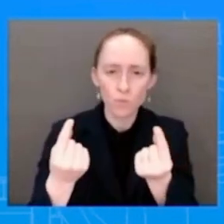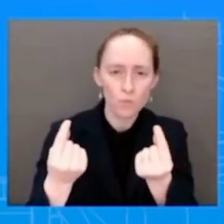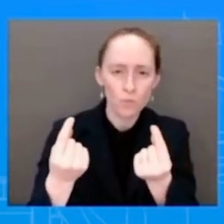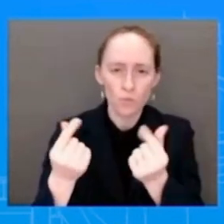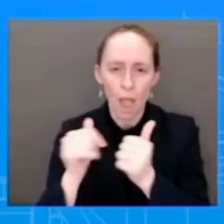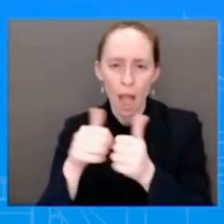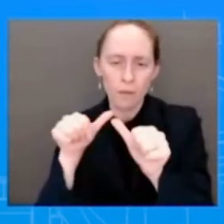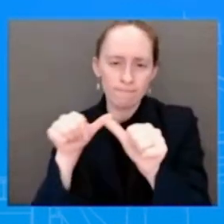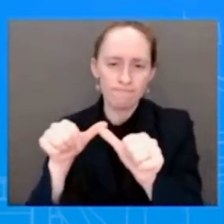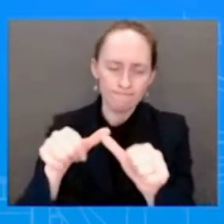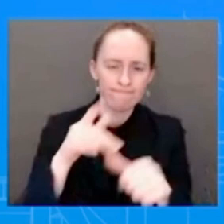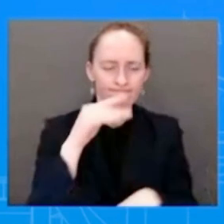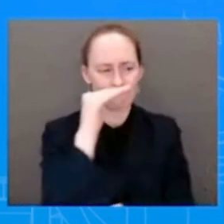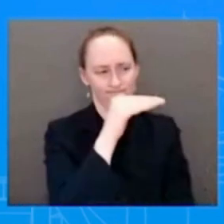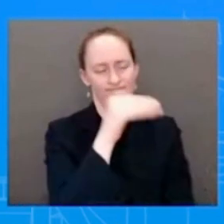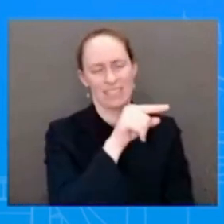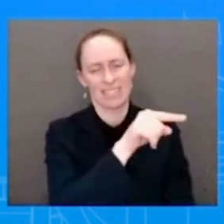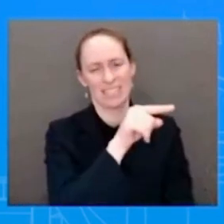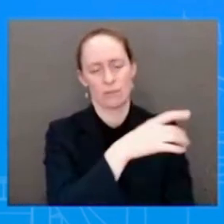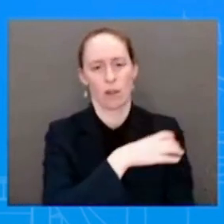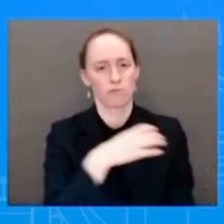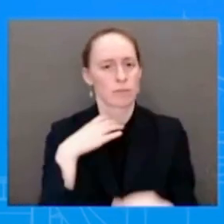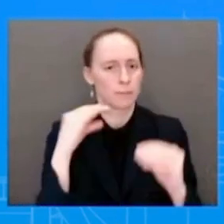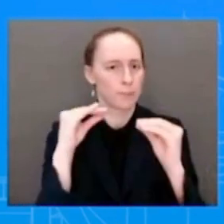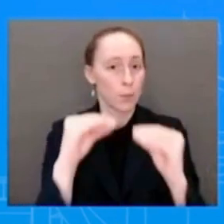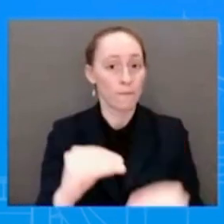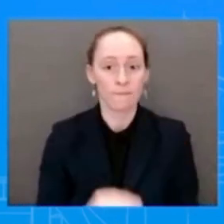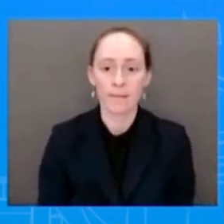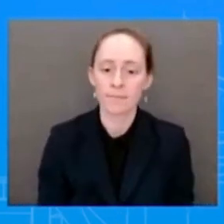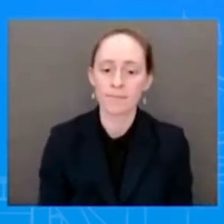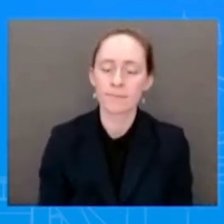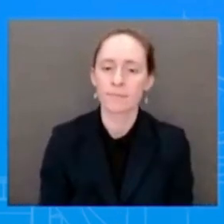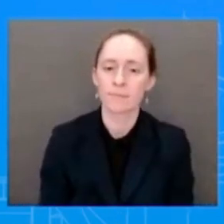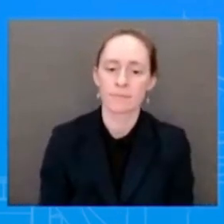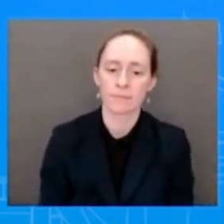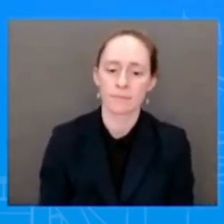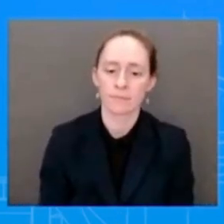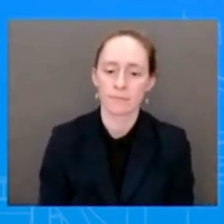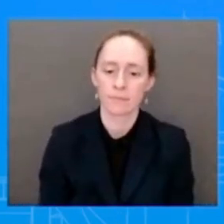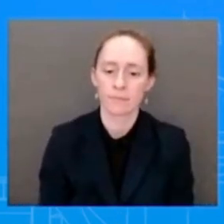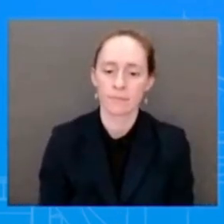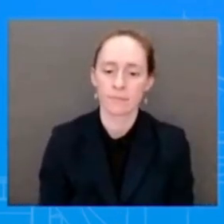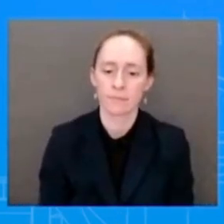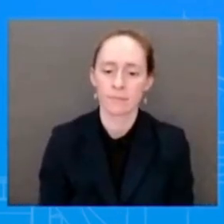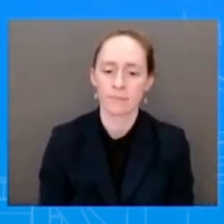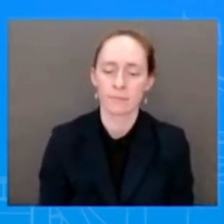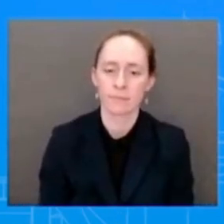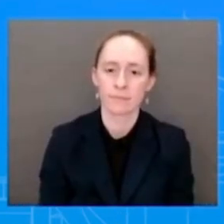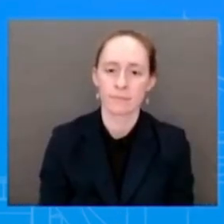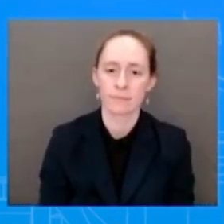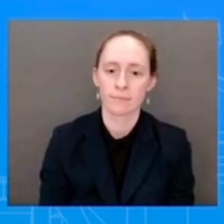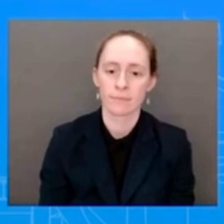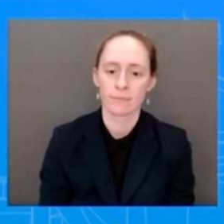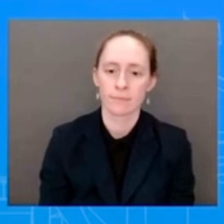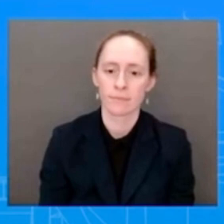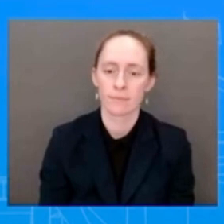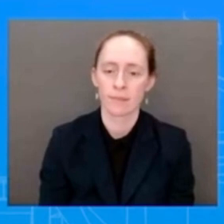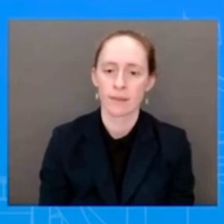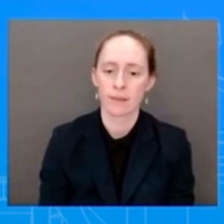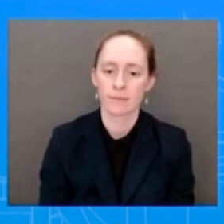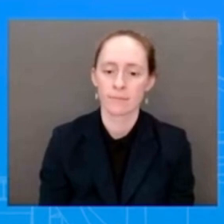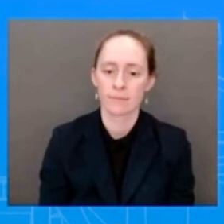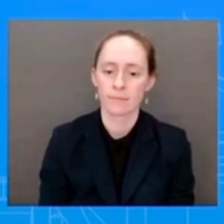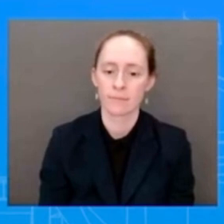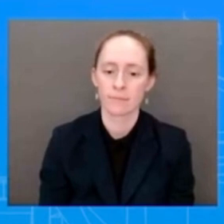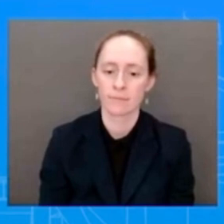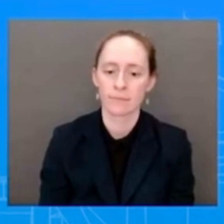deal with this issue. Go ahead, James, in the back. Green, thank you. I have two questions, one about the documents case and one about the Tyree